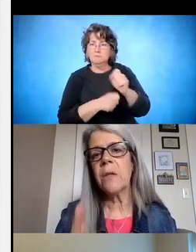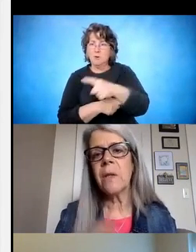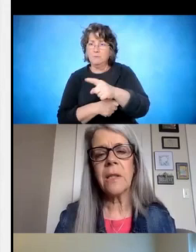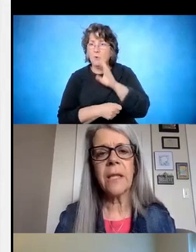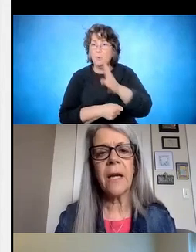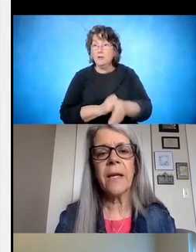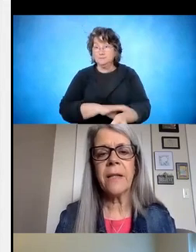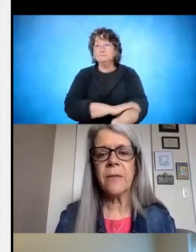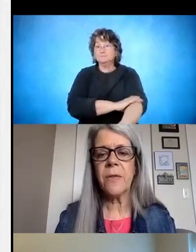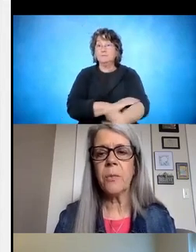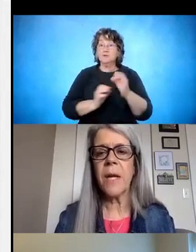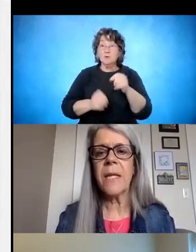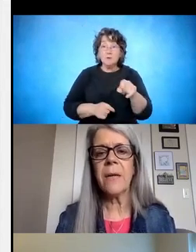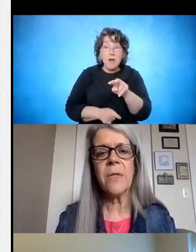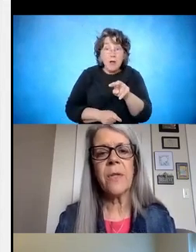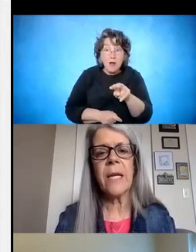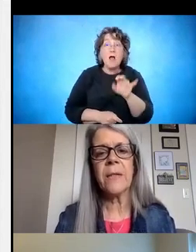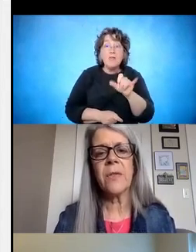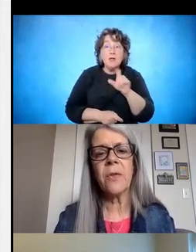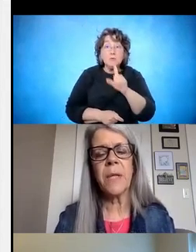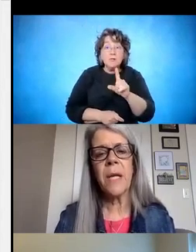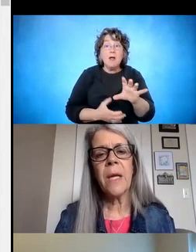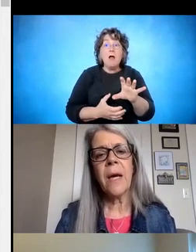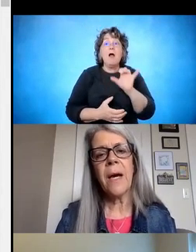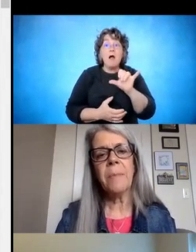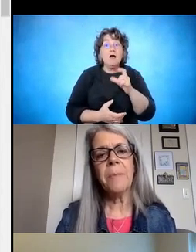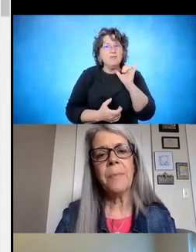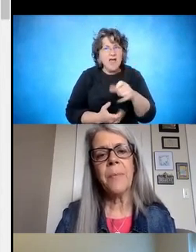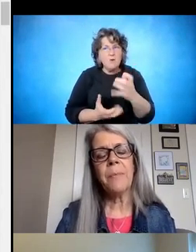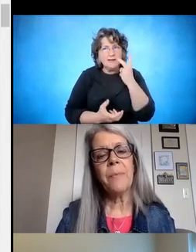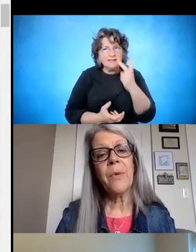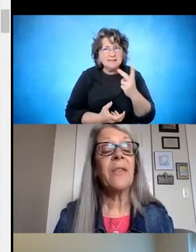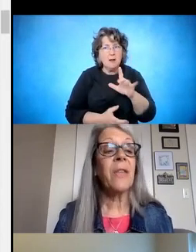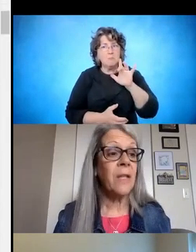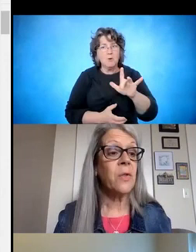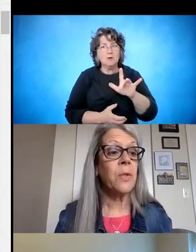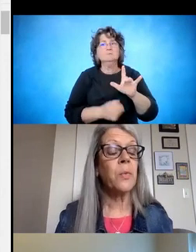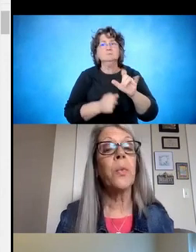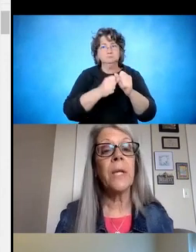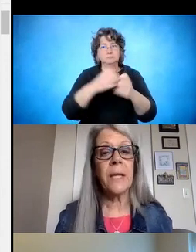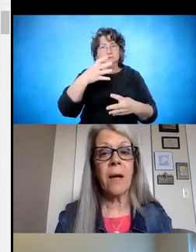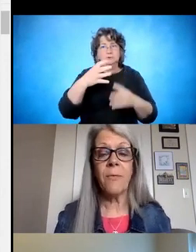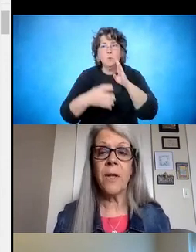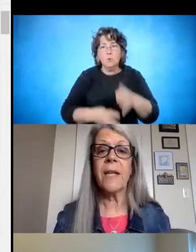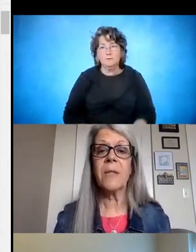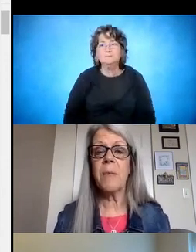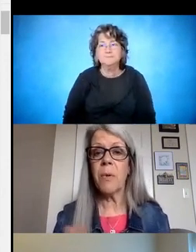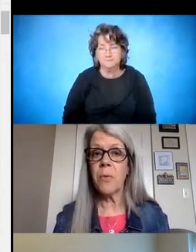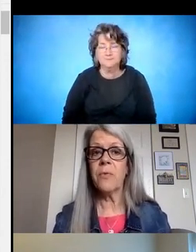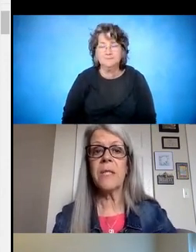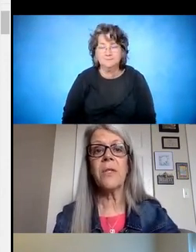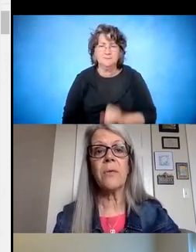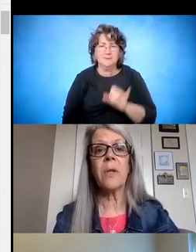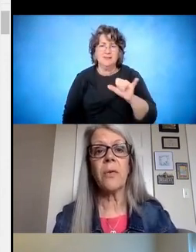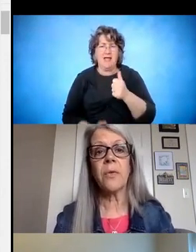you, then you can click on it and zoom right down to the answer. But we felt that this was really helpful as people